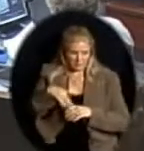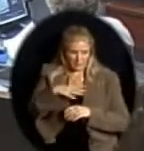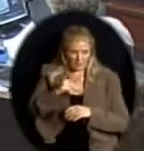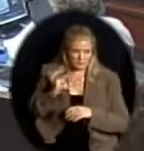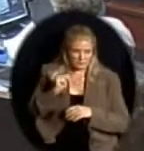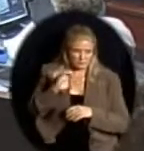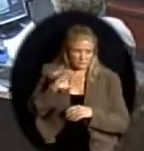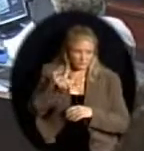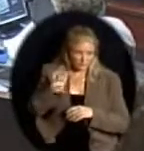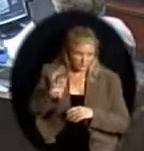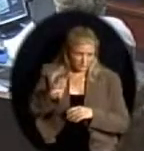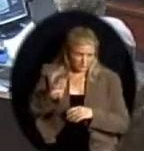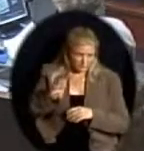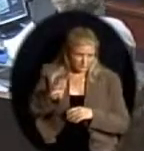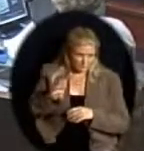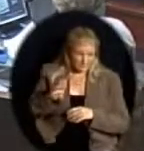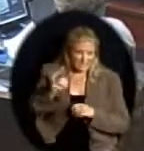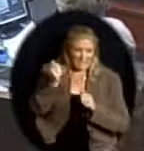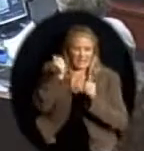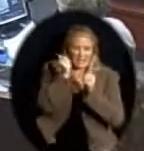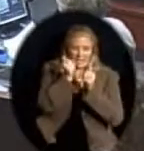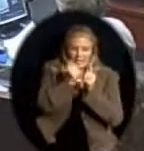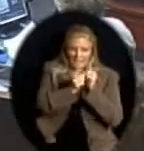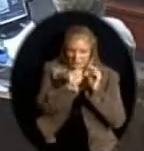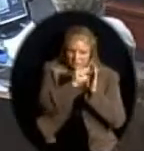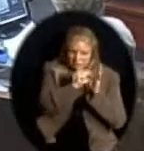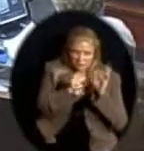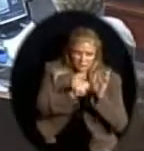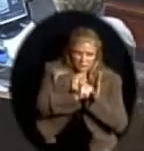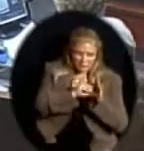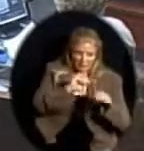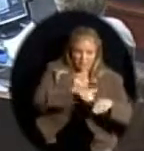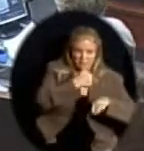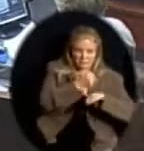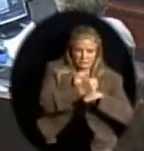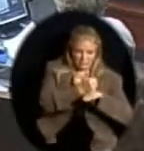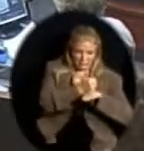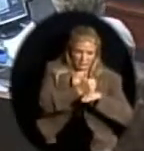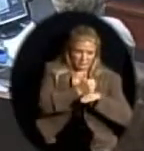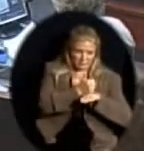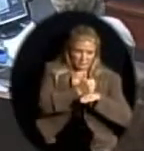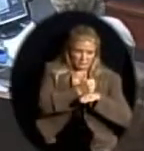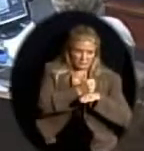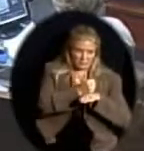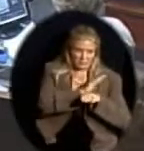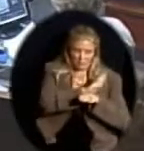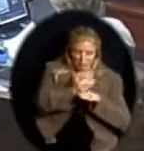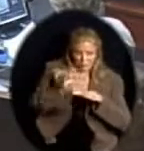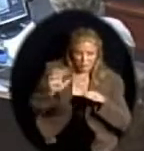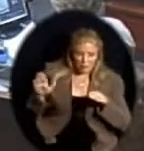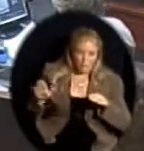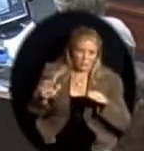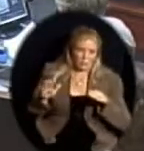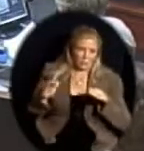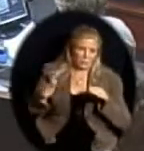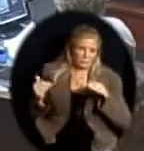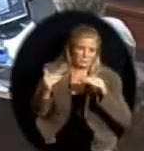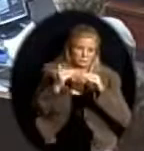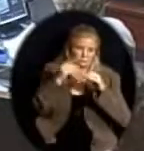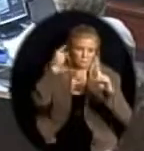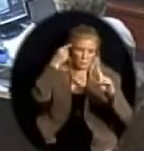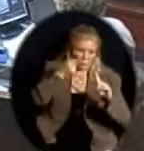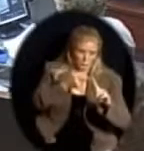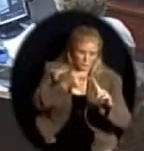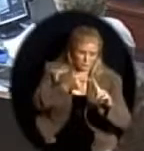establishes their own test and each state establishes these benchmarks. Each state makes the determination